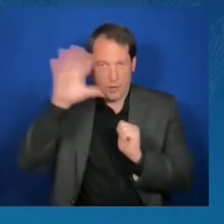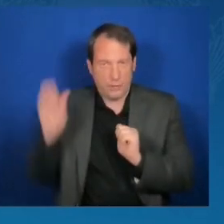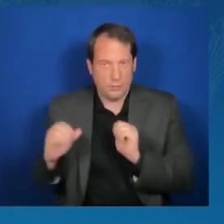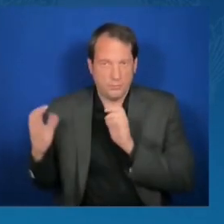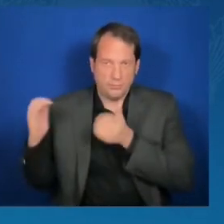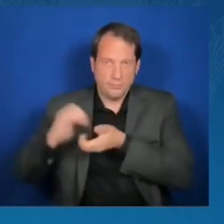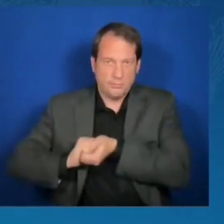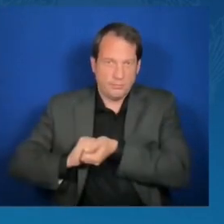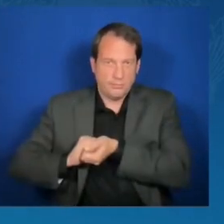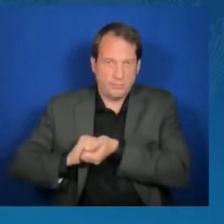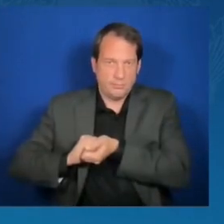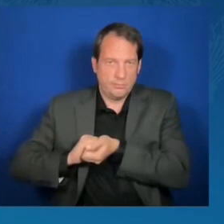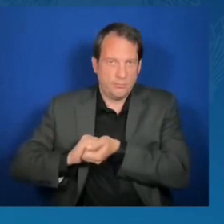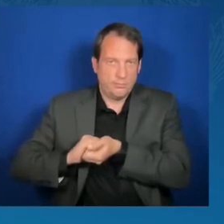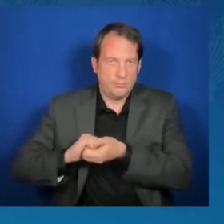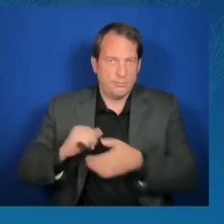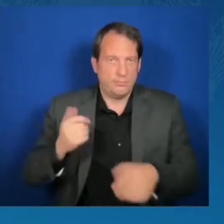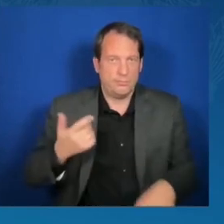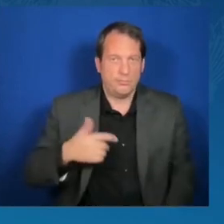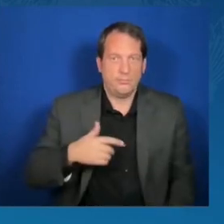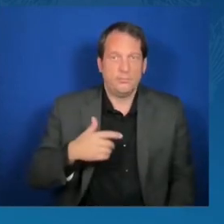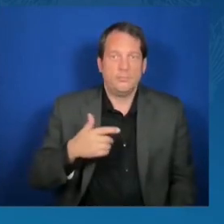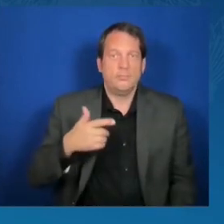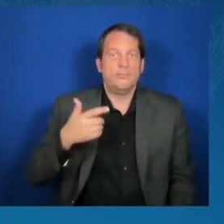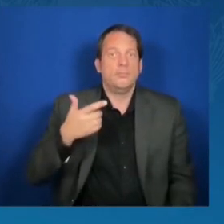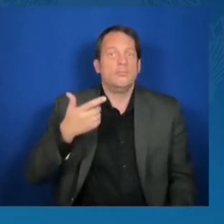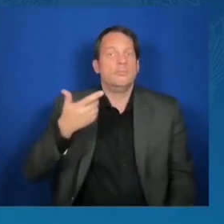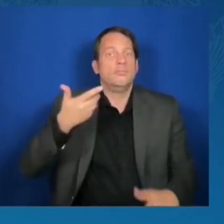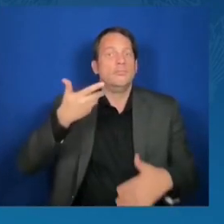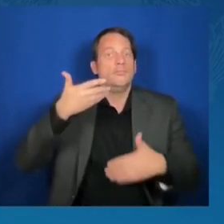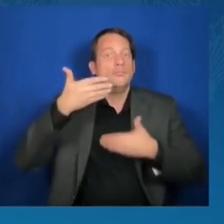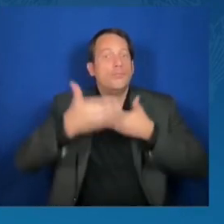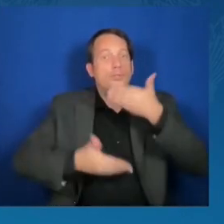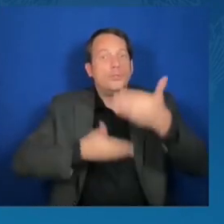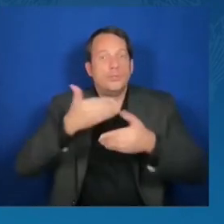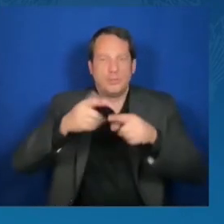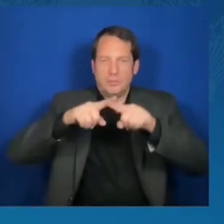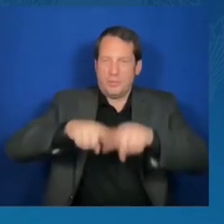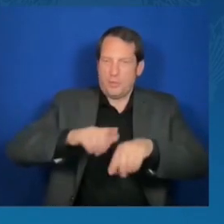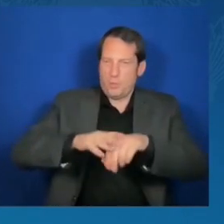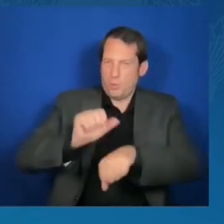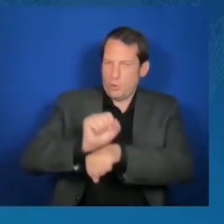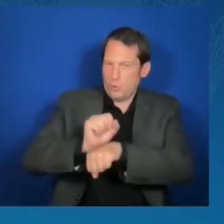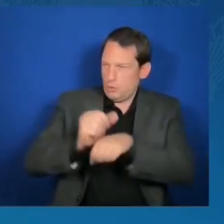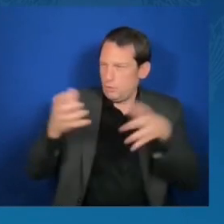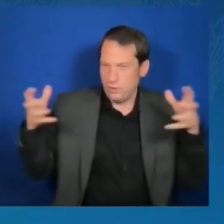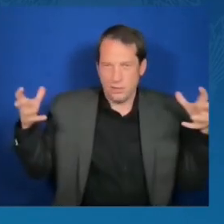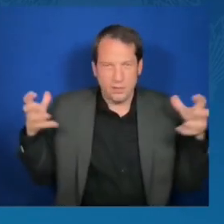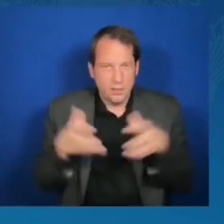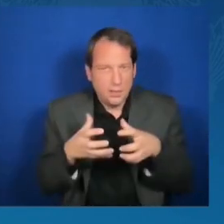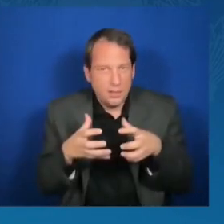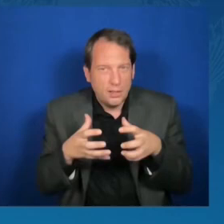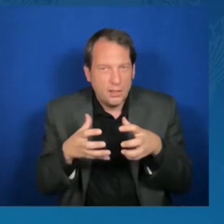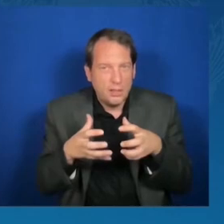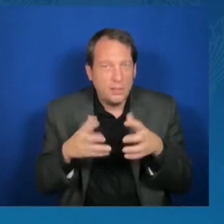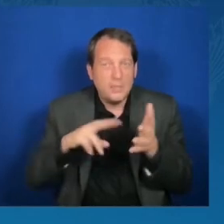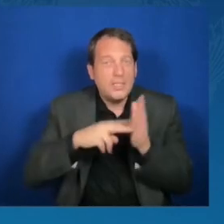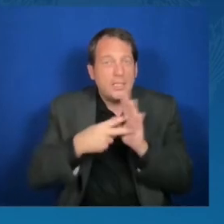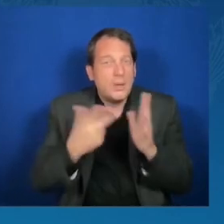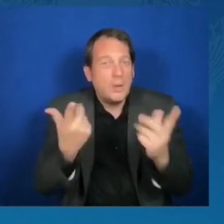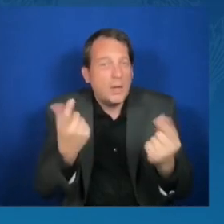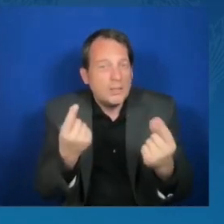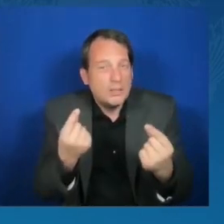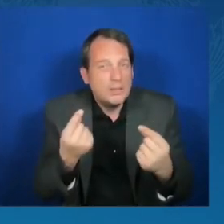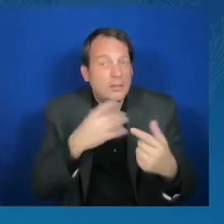together as equal partners. That means strengthening our relationships between our governments, between the private sector, between our civil societies.